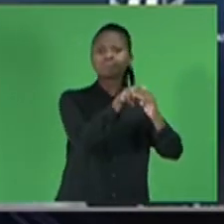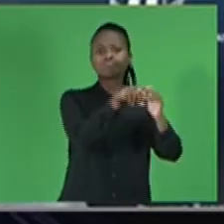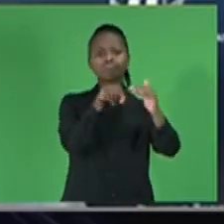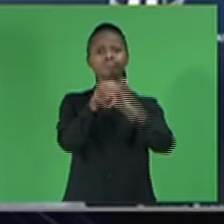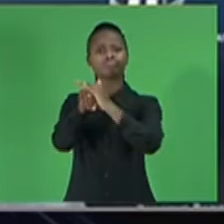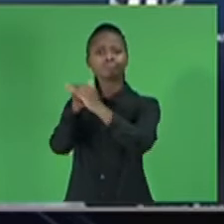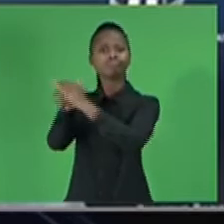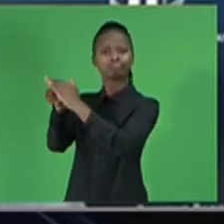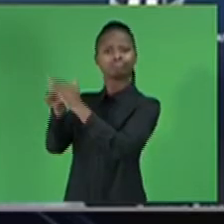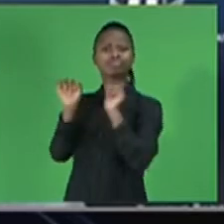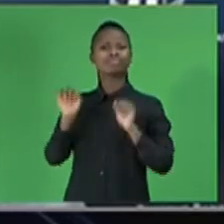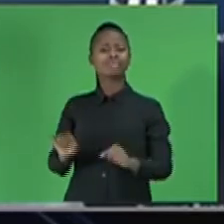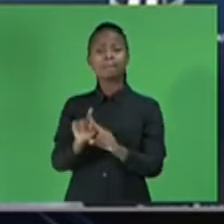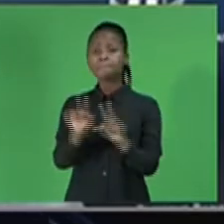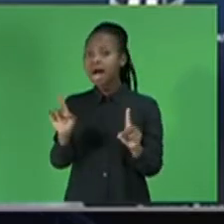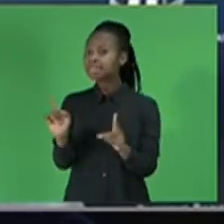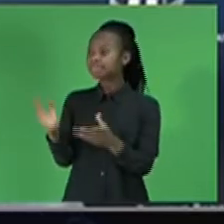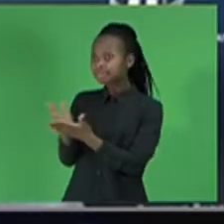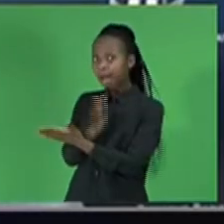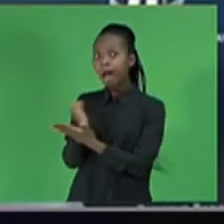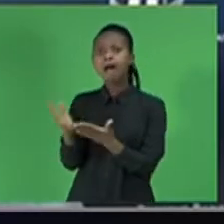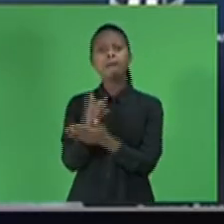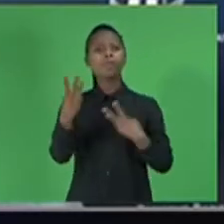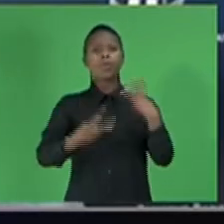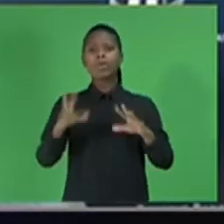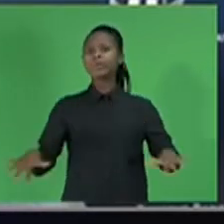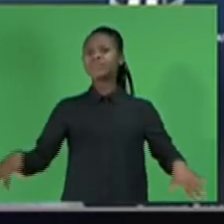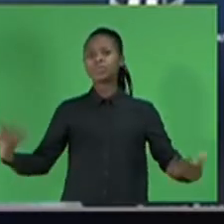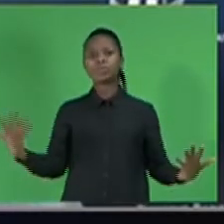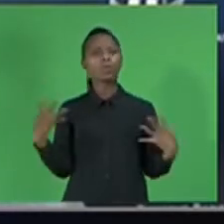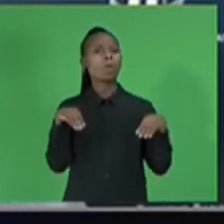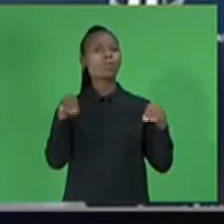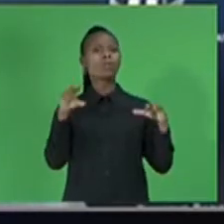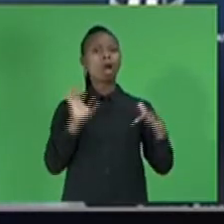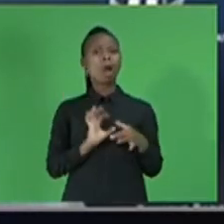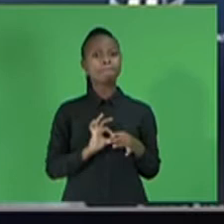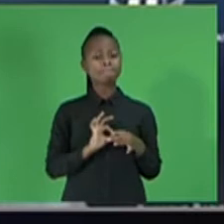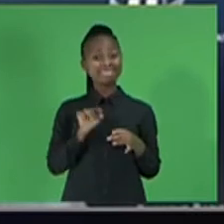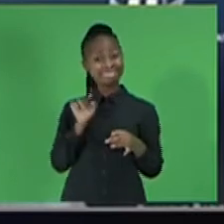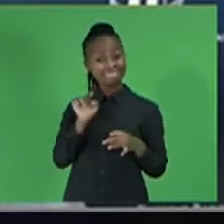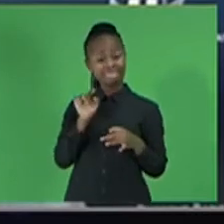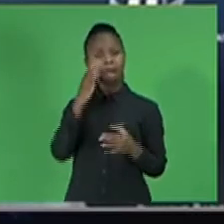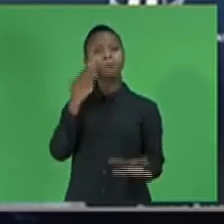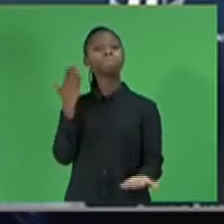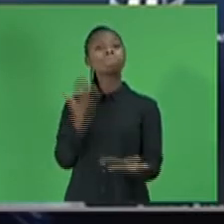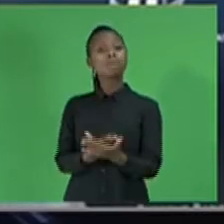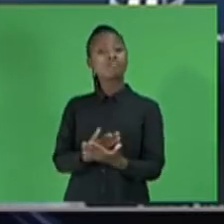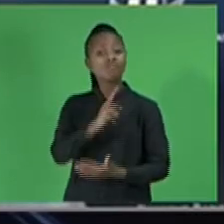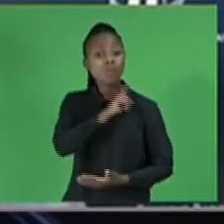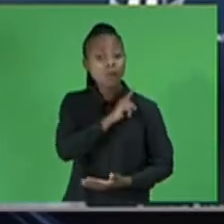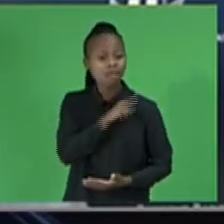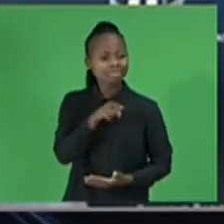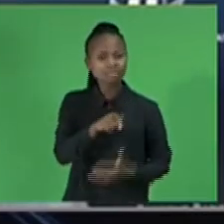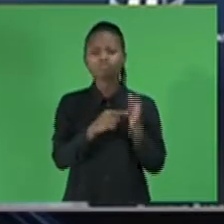the loss of jobs suggests persistent adjustment and sustained weakness in some sectors.